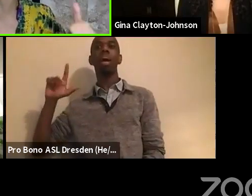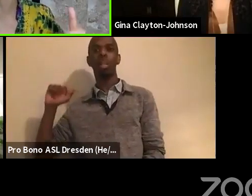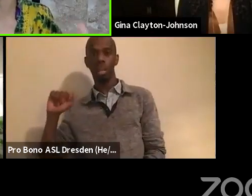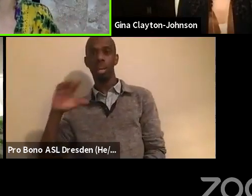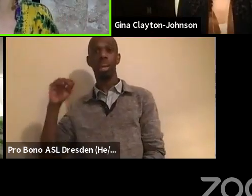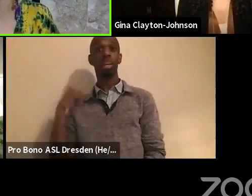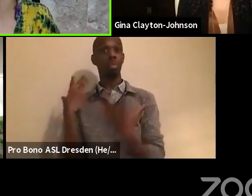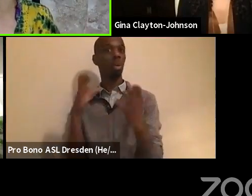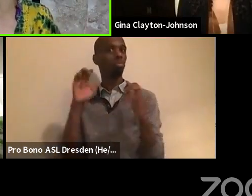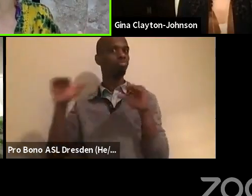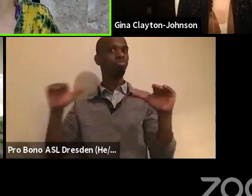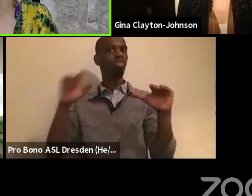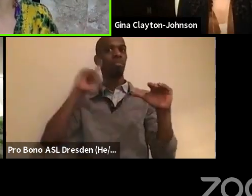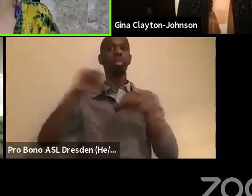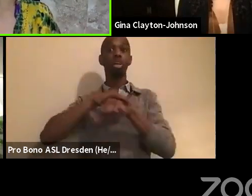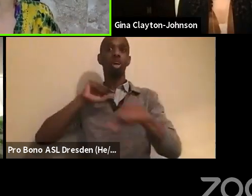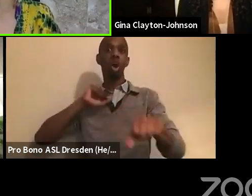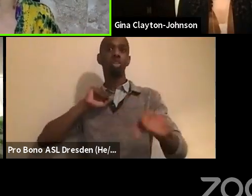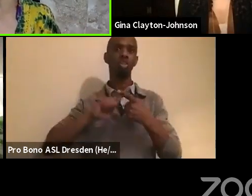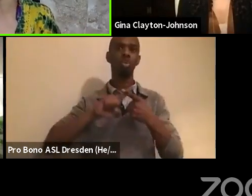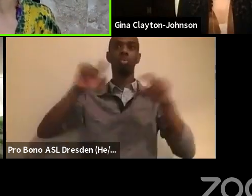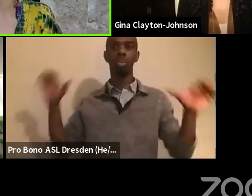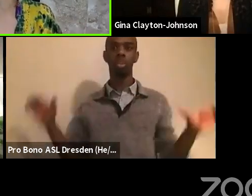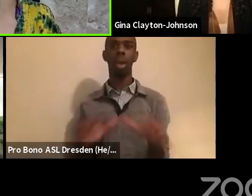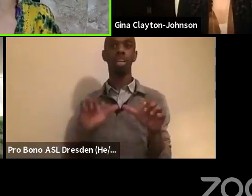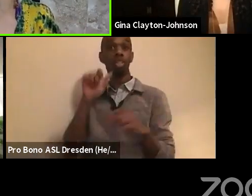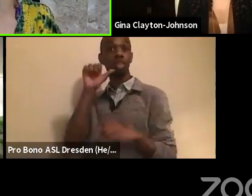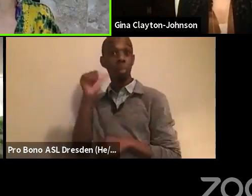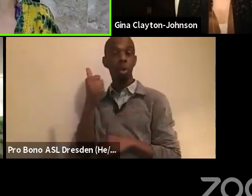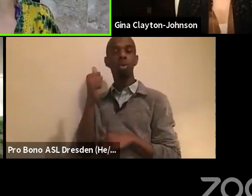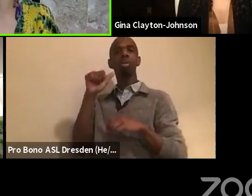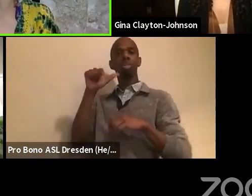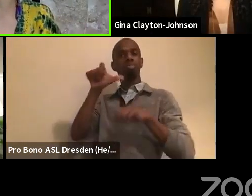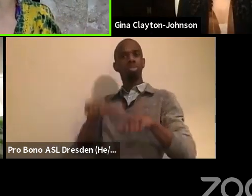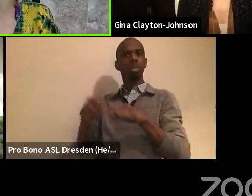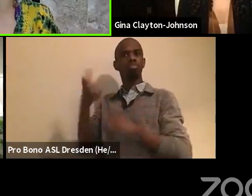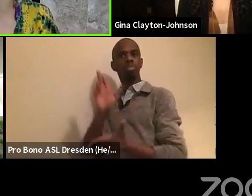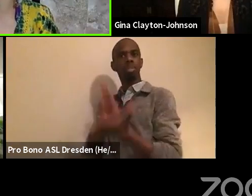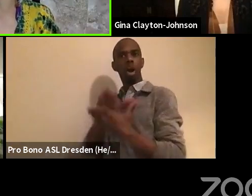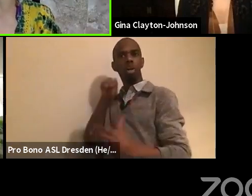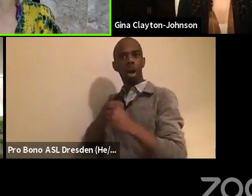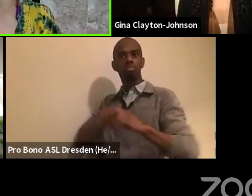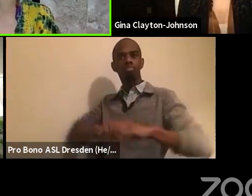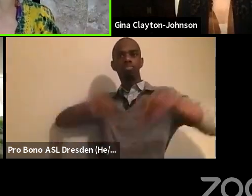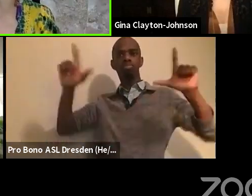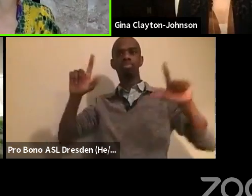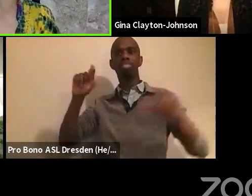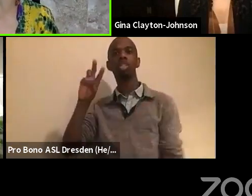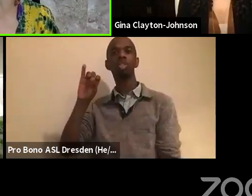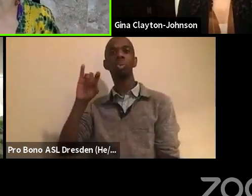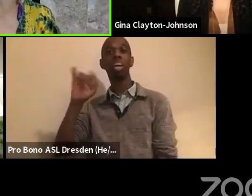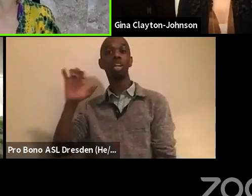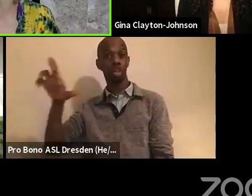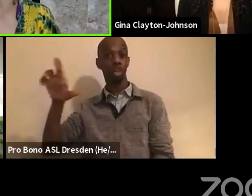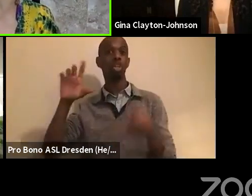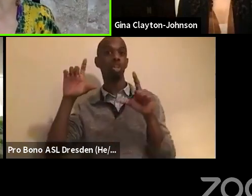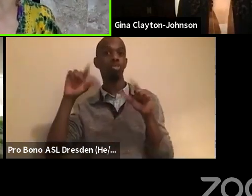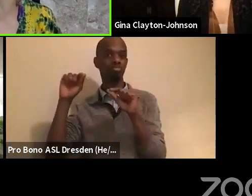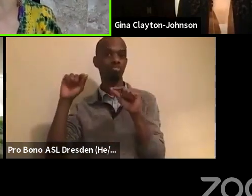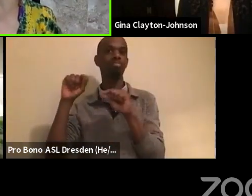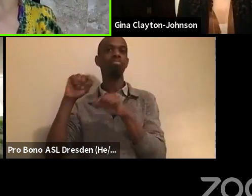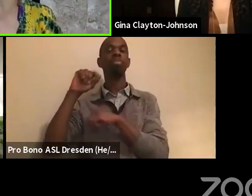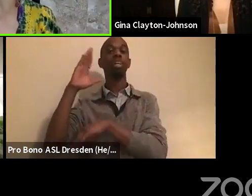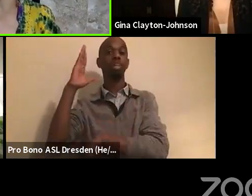to action tomorrow get on twitter at noon and we want to tweet in the name of oscar grant you can go to